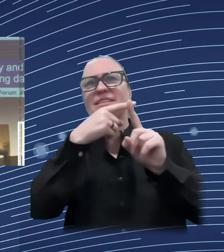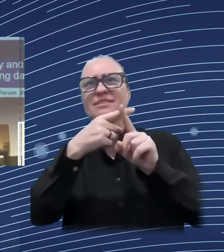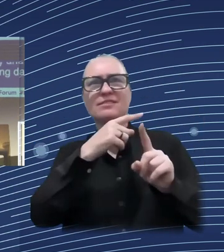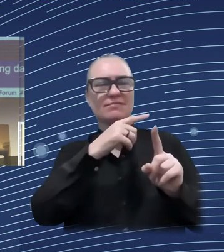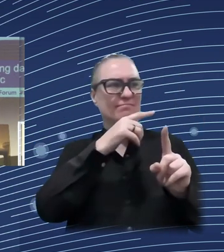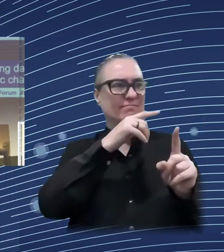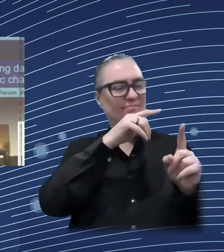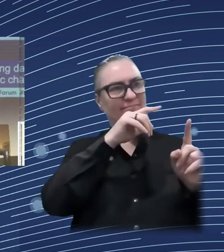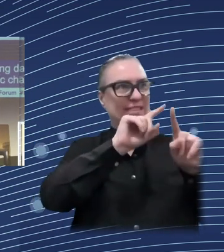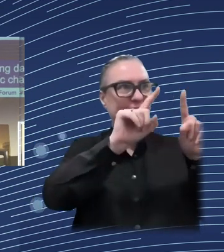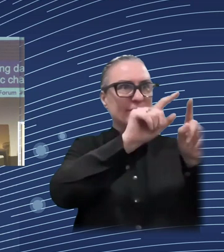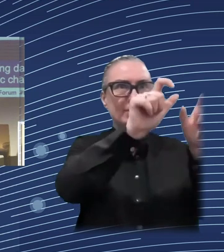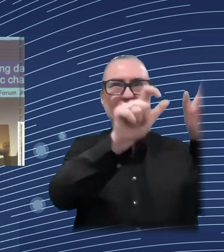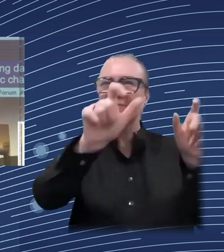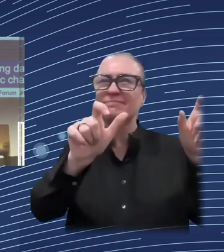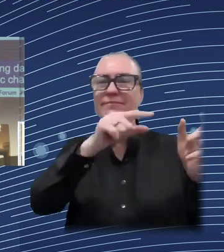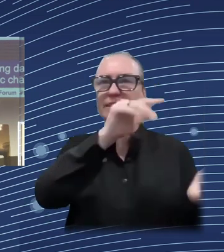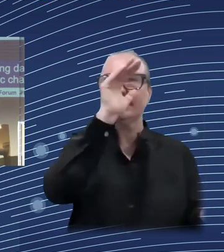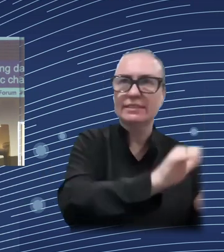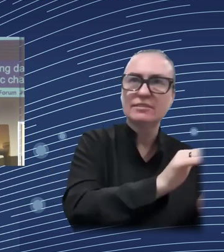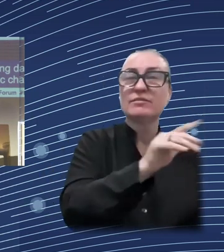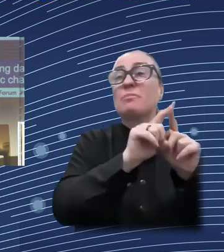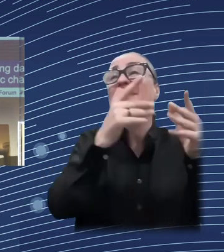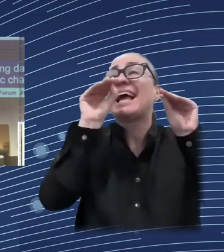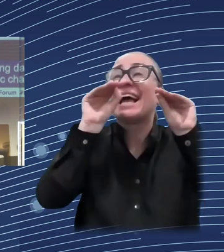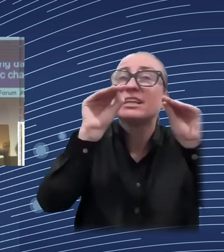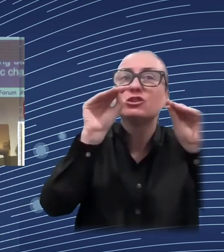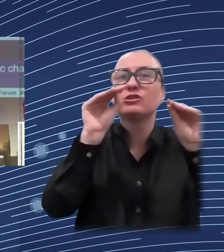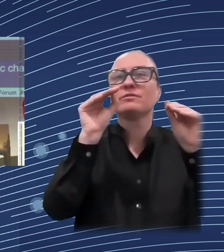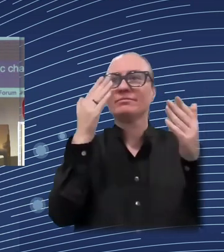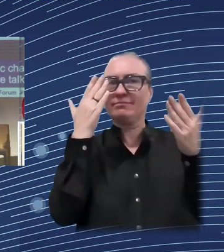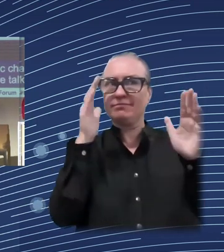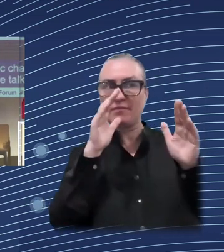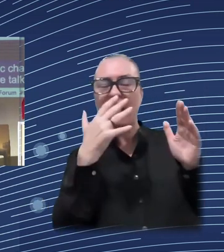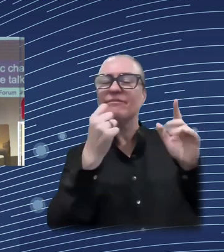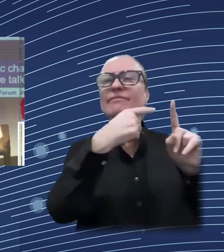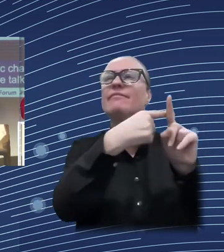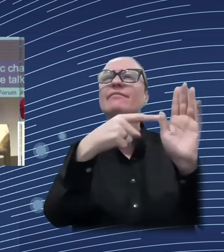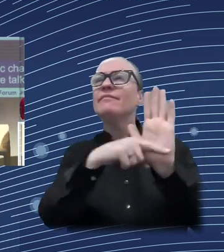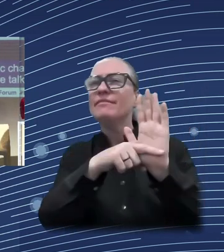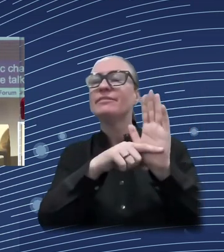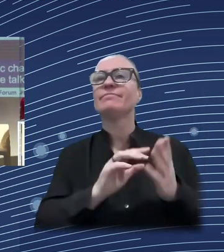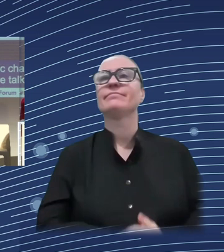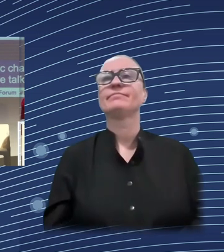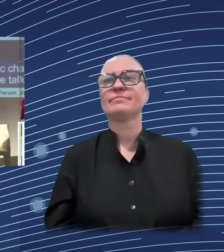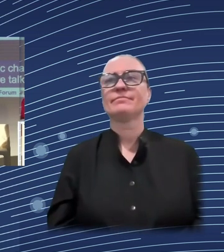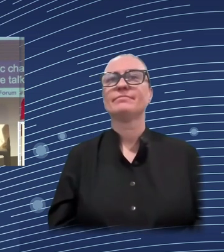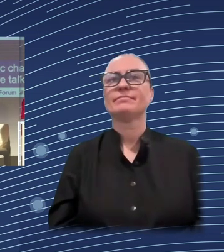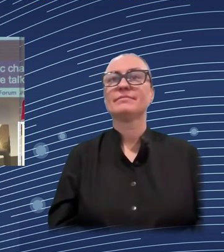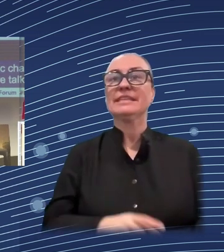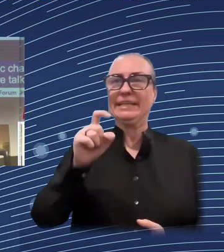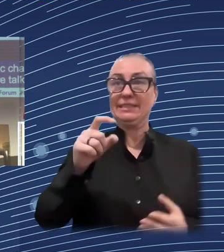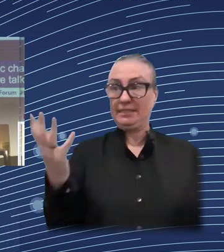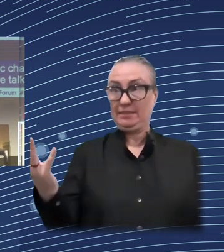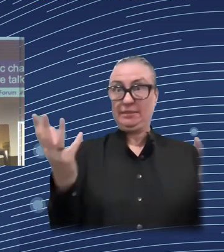This is a big step forward. We are talking about a major survey conducted across all European countries, and I think this is quite unique,